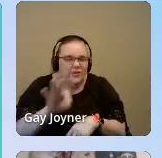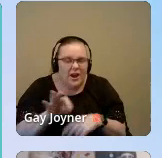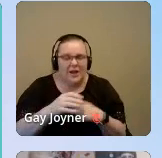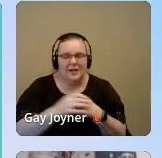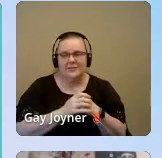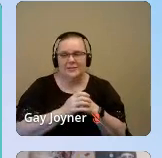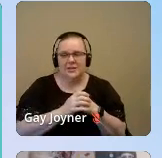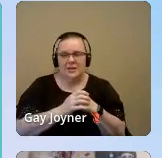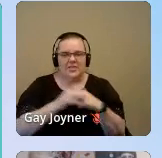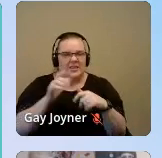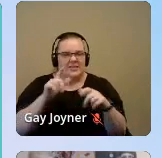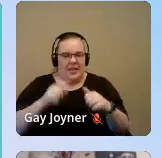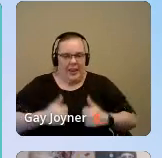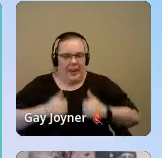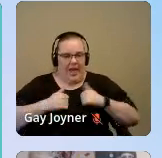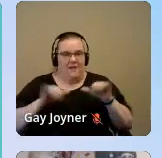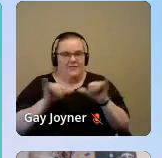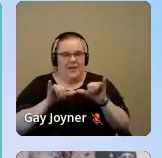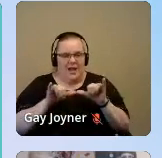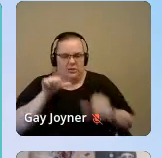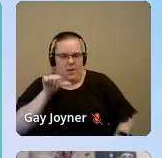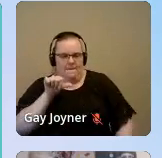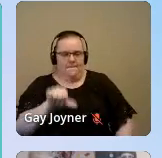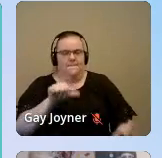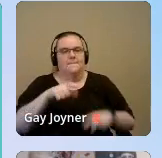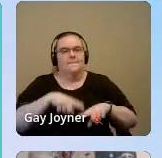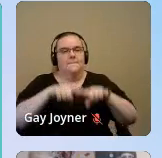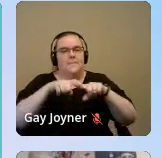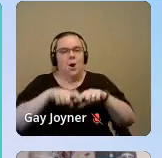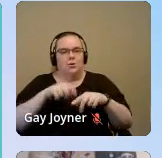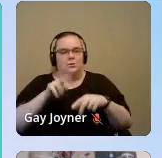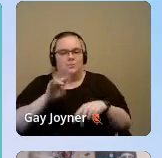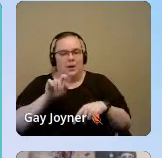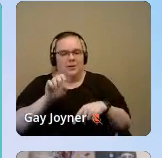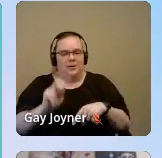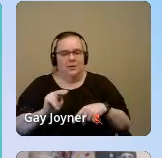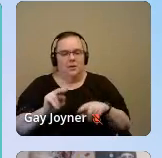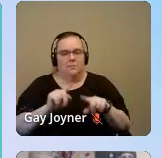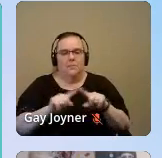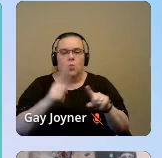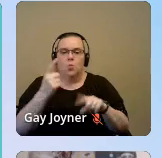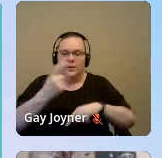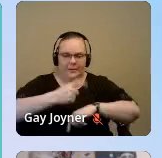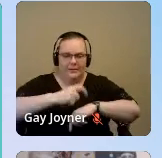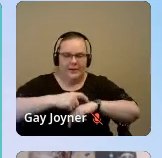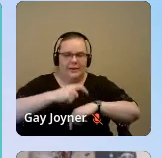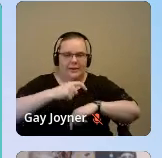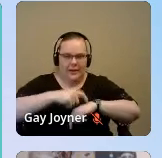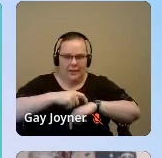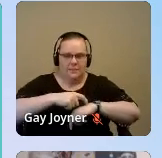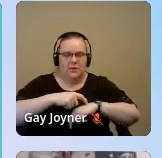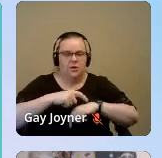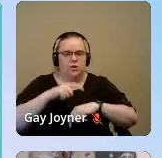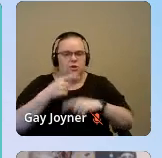pause button. One day, little Christine tried to open the locked door, but it wouldn't budge. The security